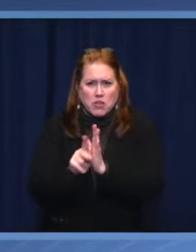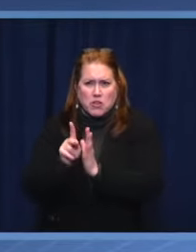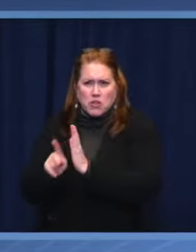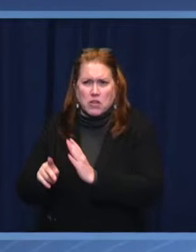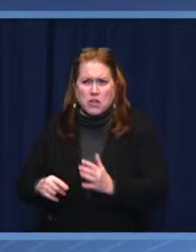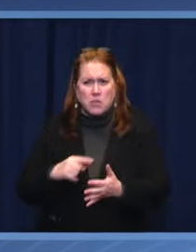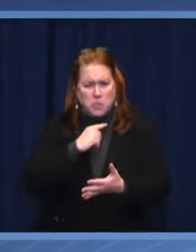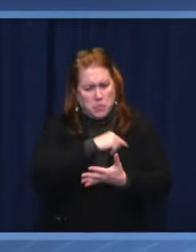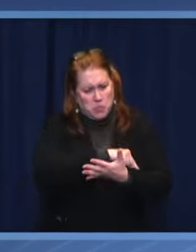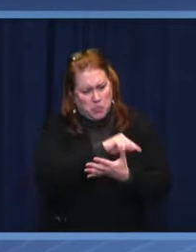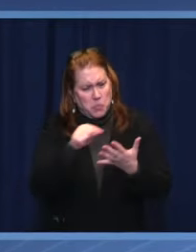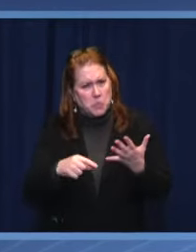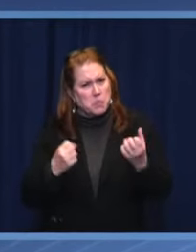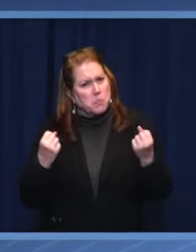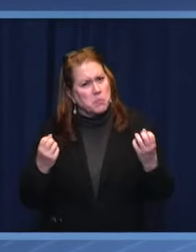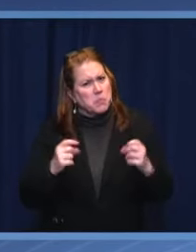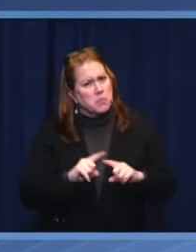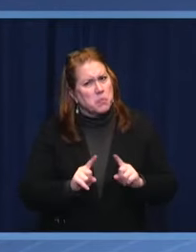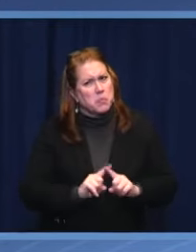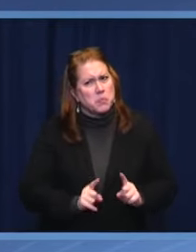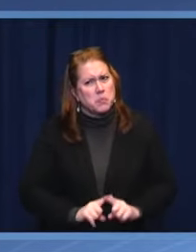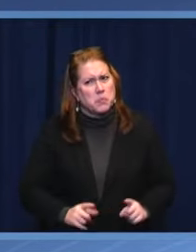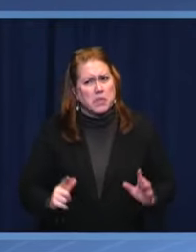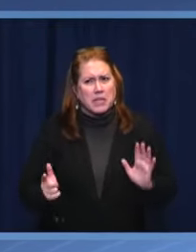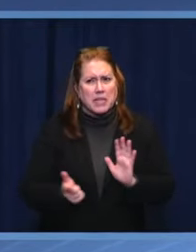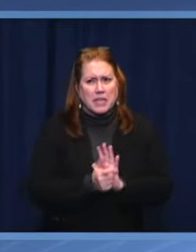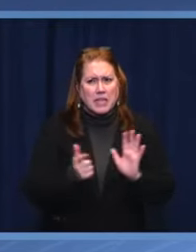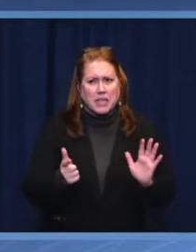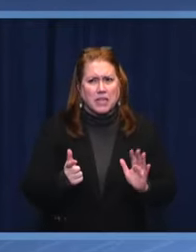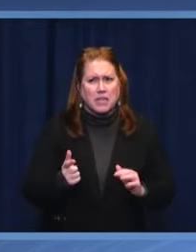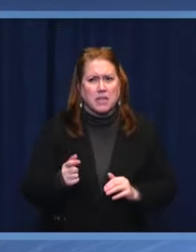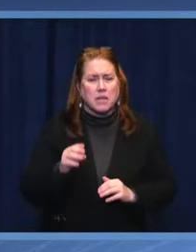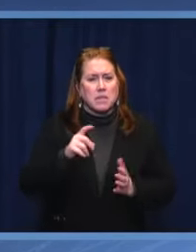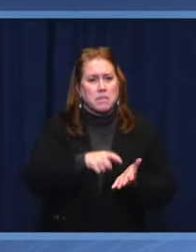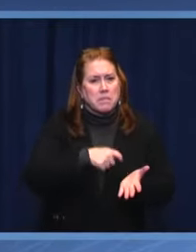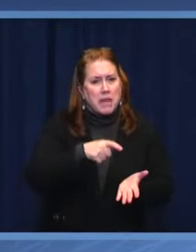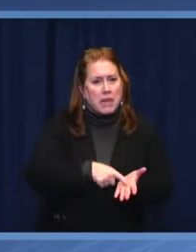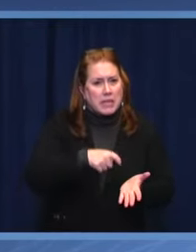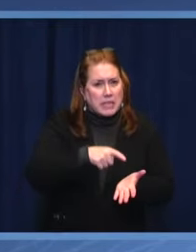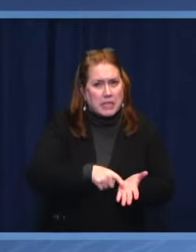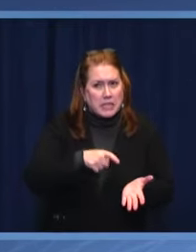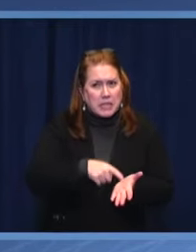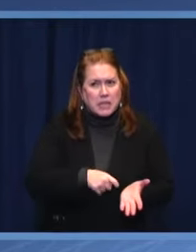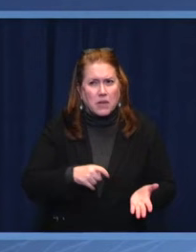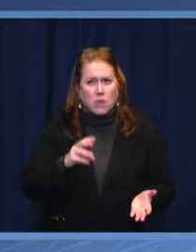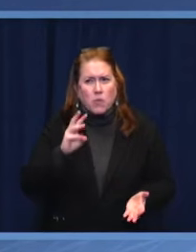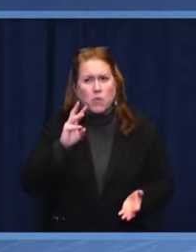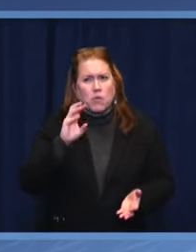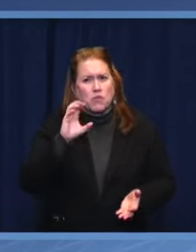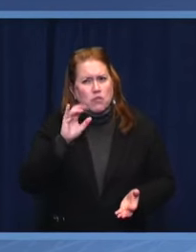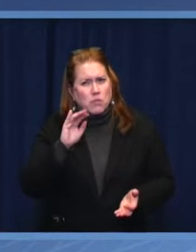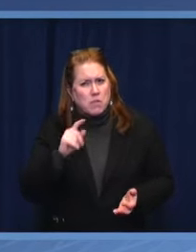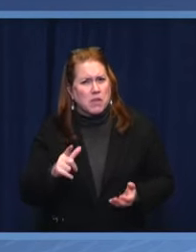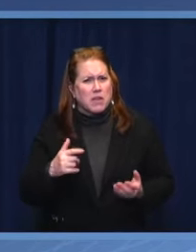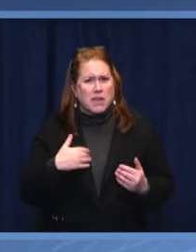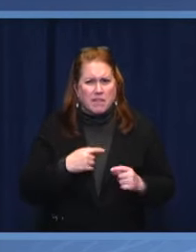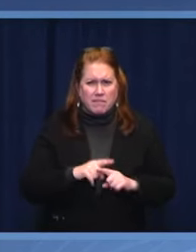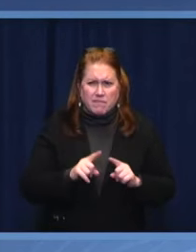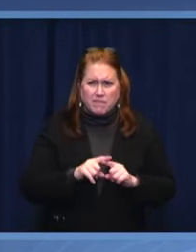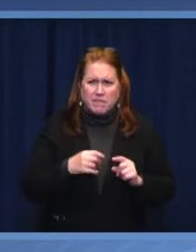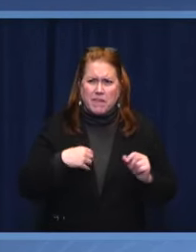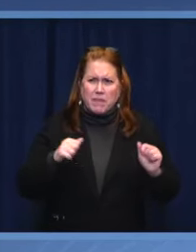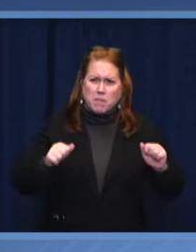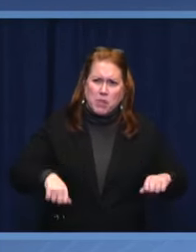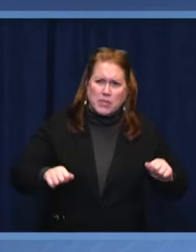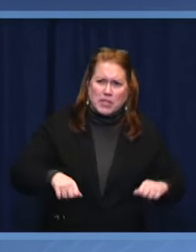or illegal mining, amongst other criminal forms, have the potential of